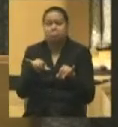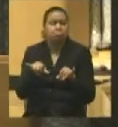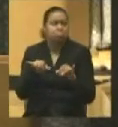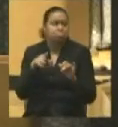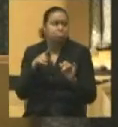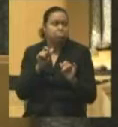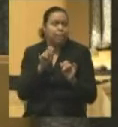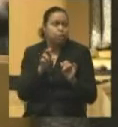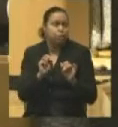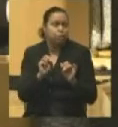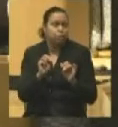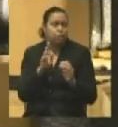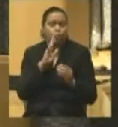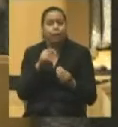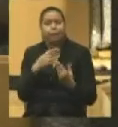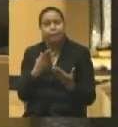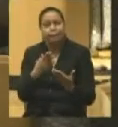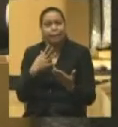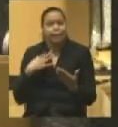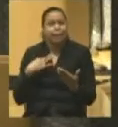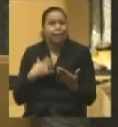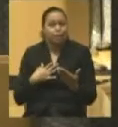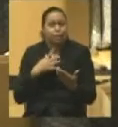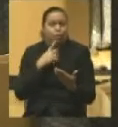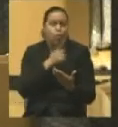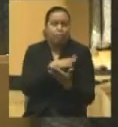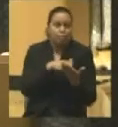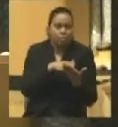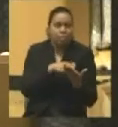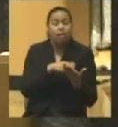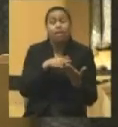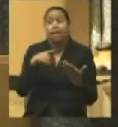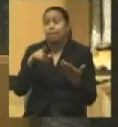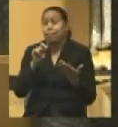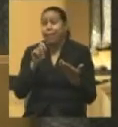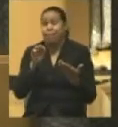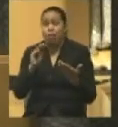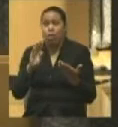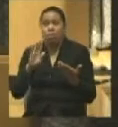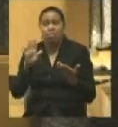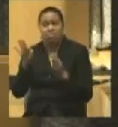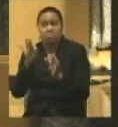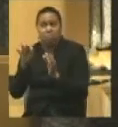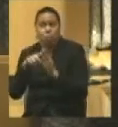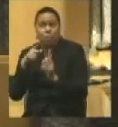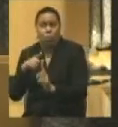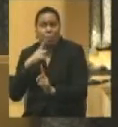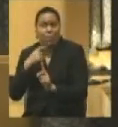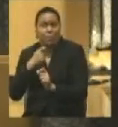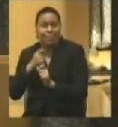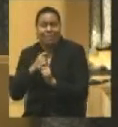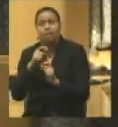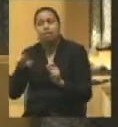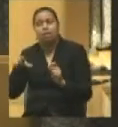candidate to one wing of the party and the platform to the other wing of the party. And in